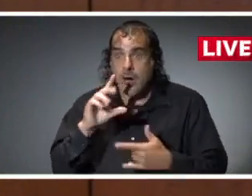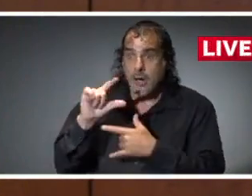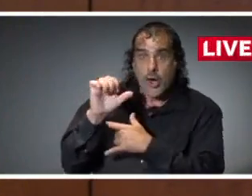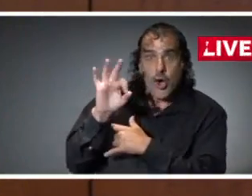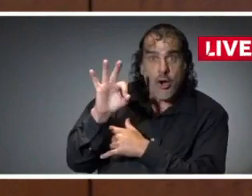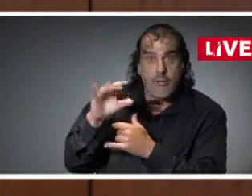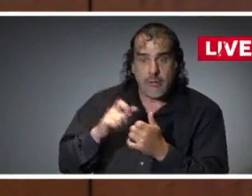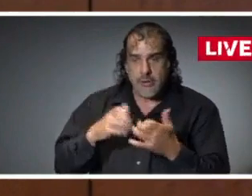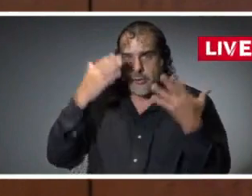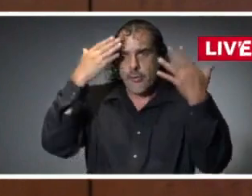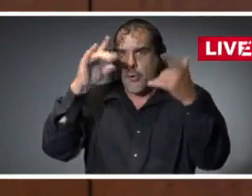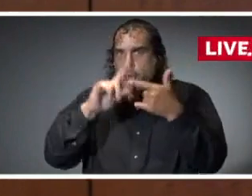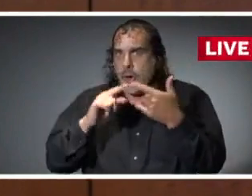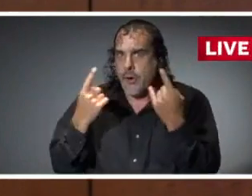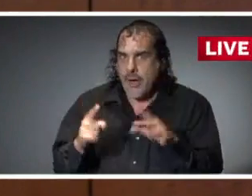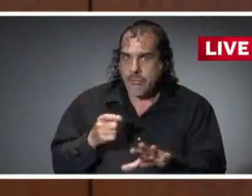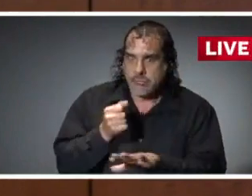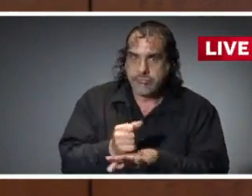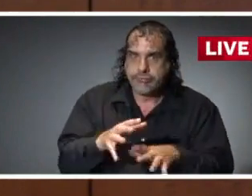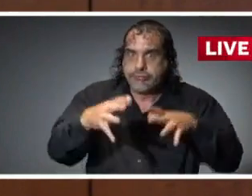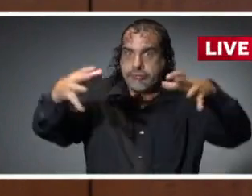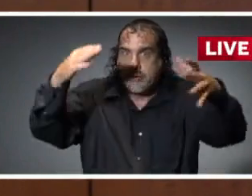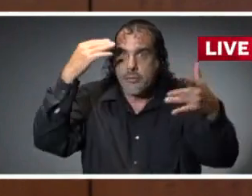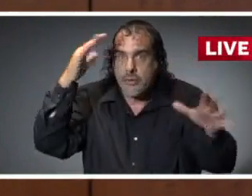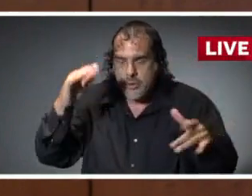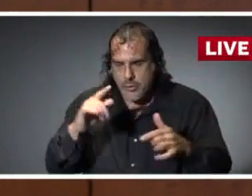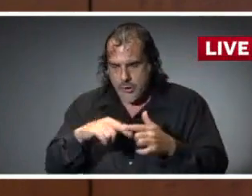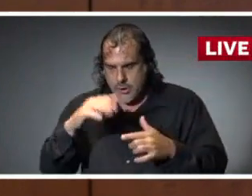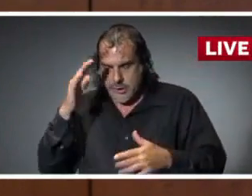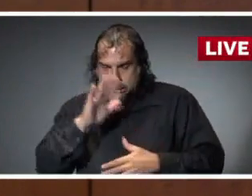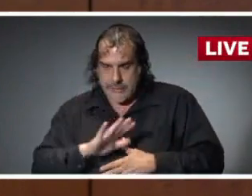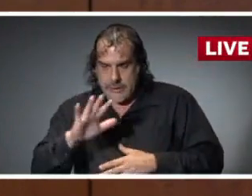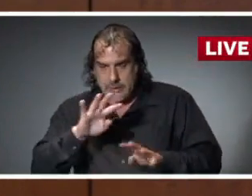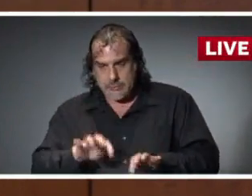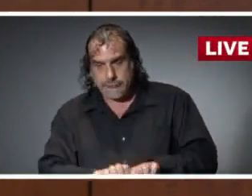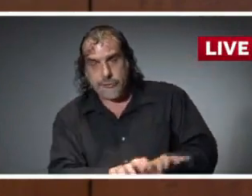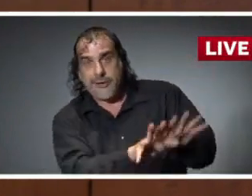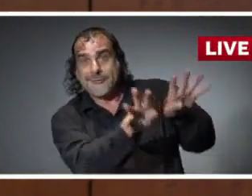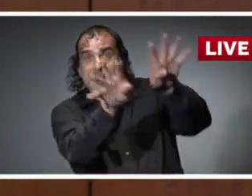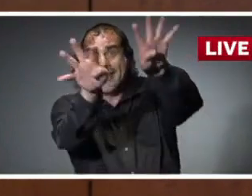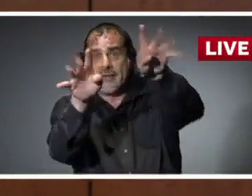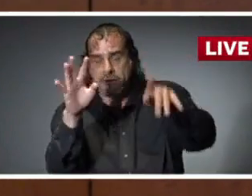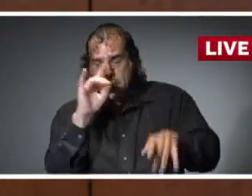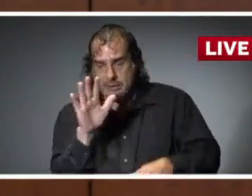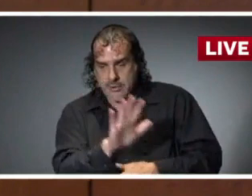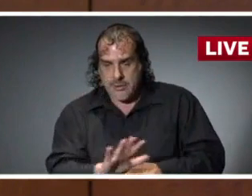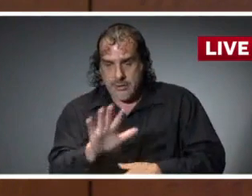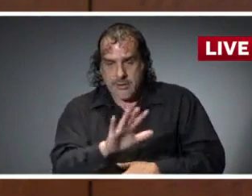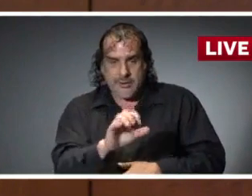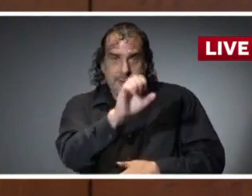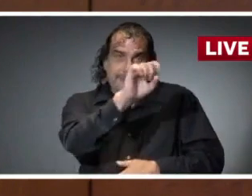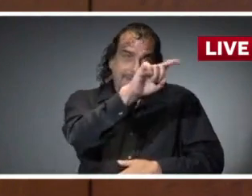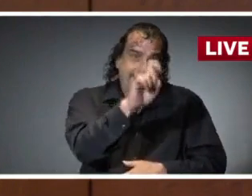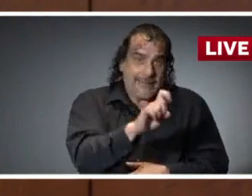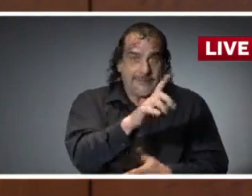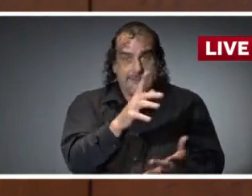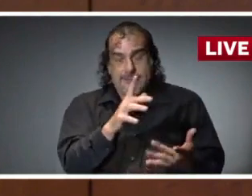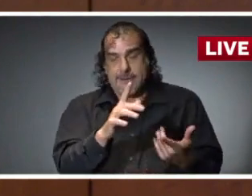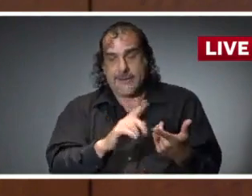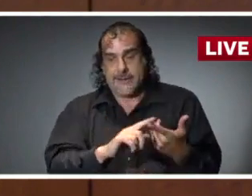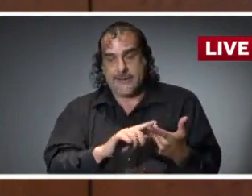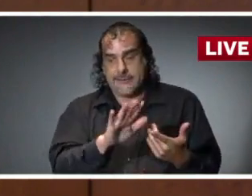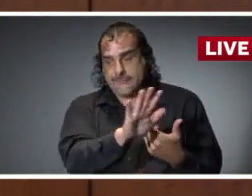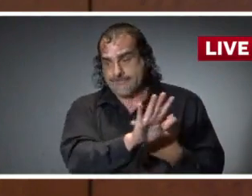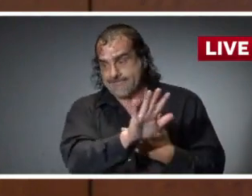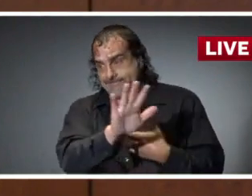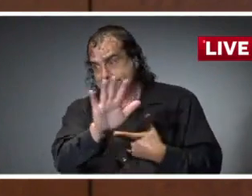models of tracking the storm that it will make landfall somewhere along the southwestern Texas coast or